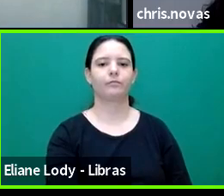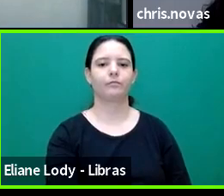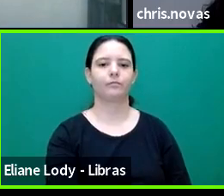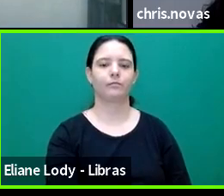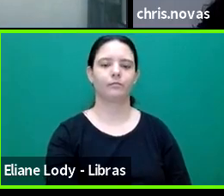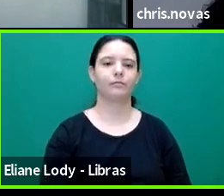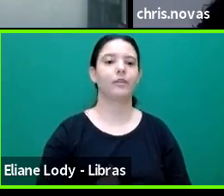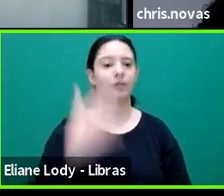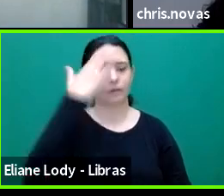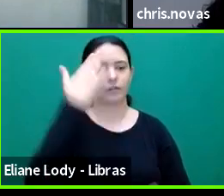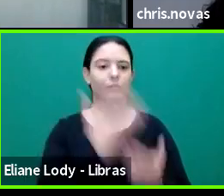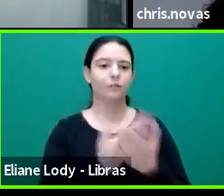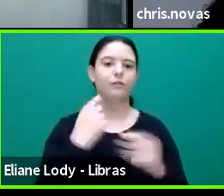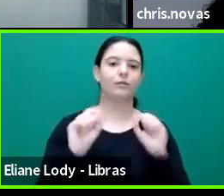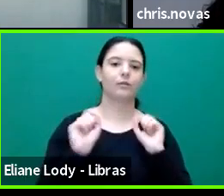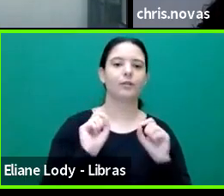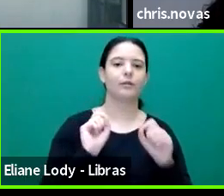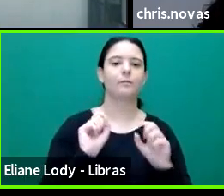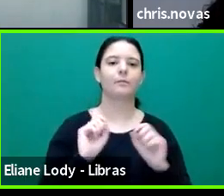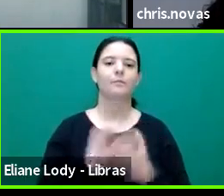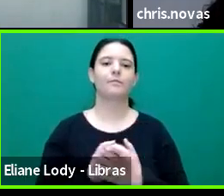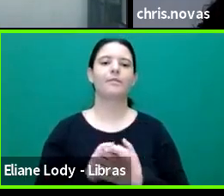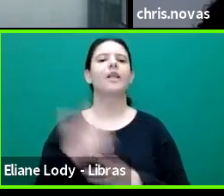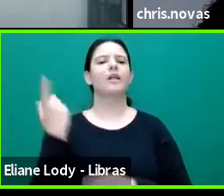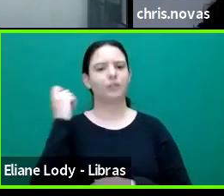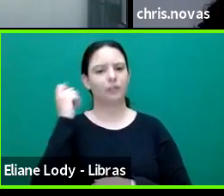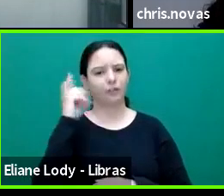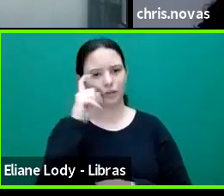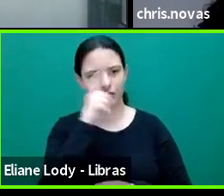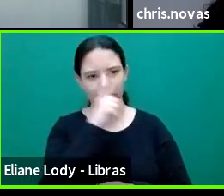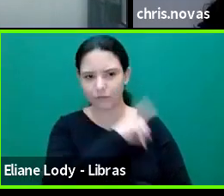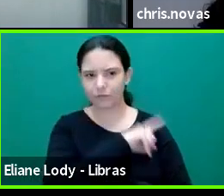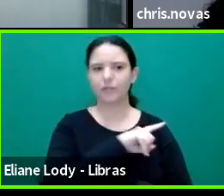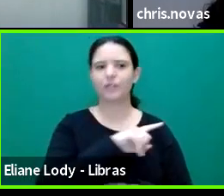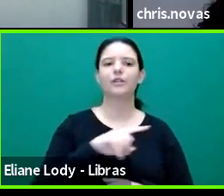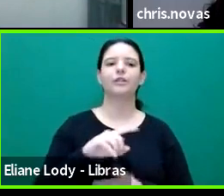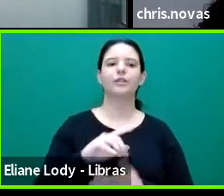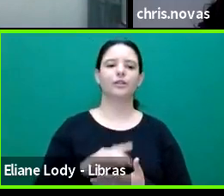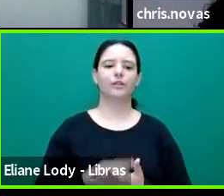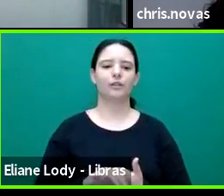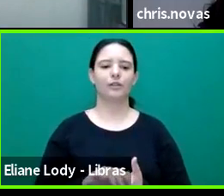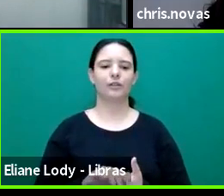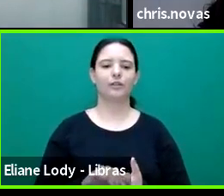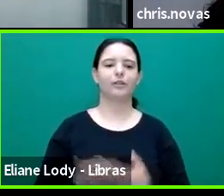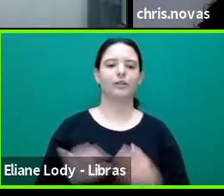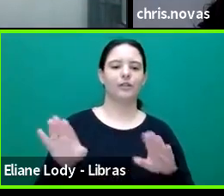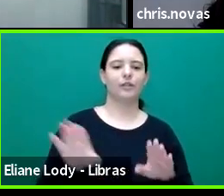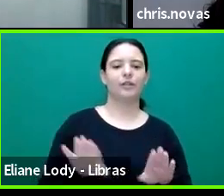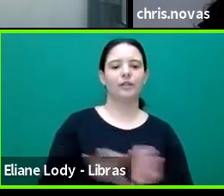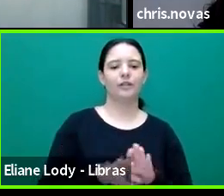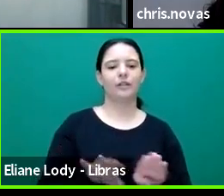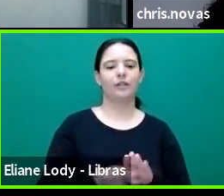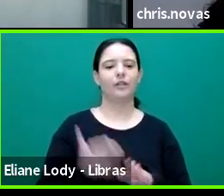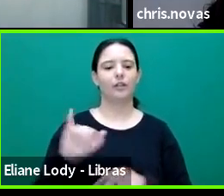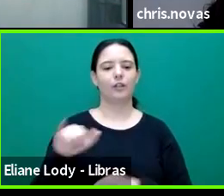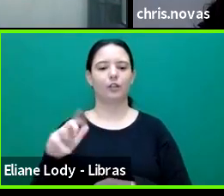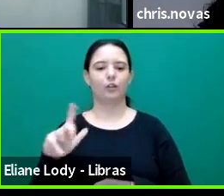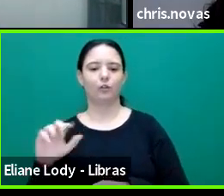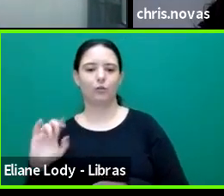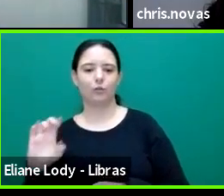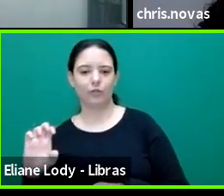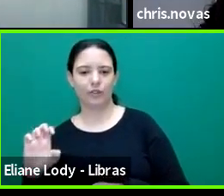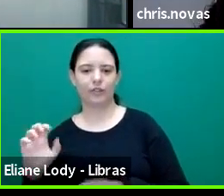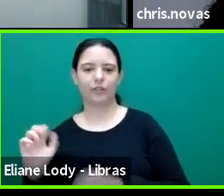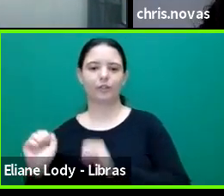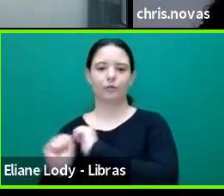question about how difficult it is. And and Julie and I have both had lots of conversations about like this